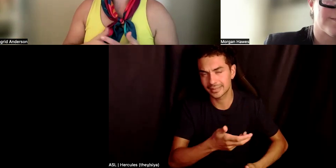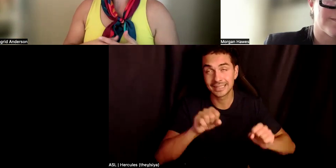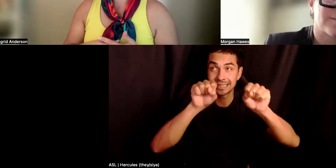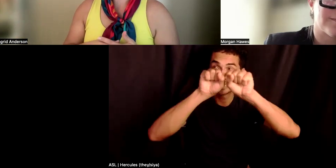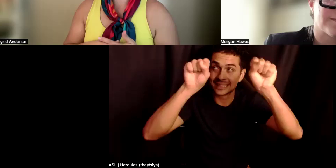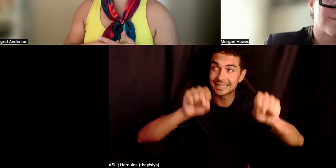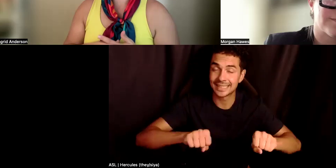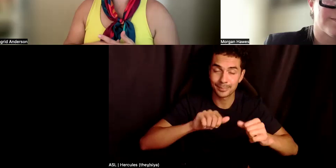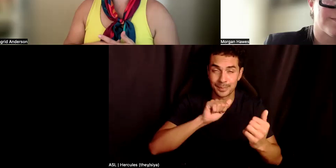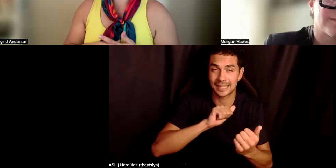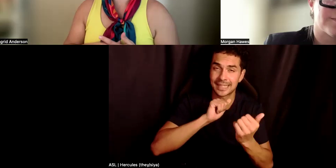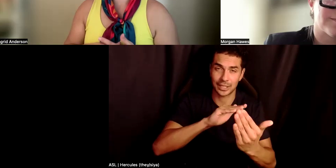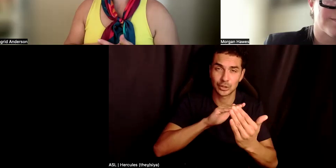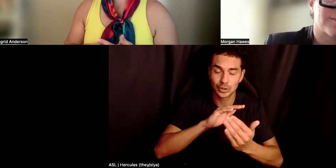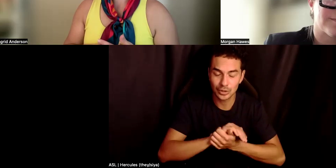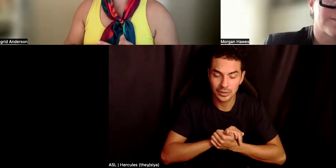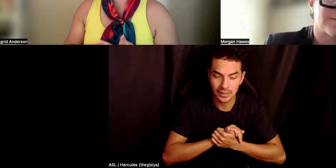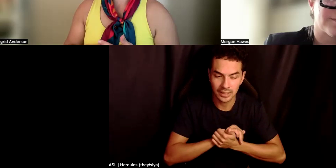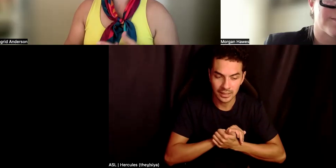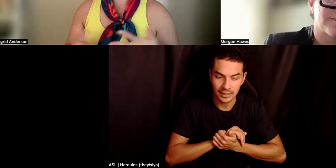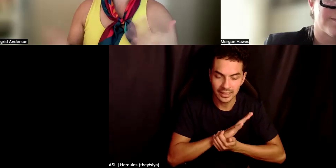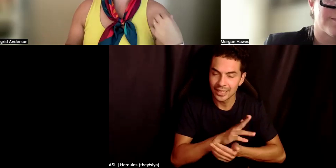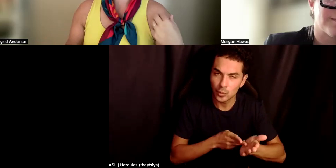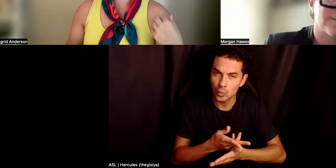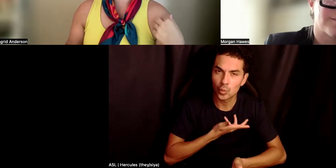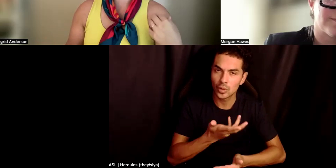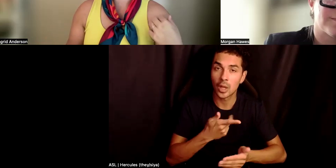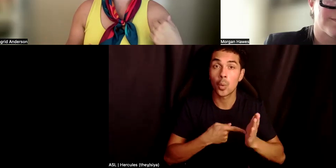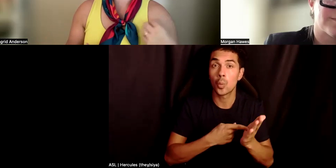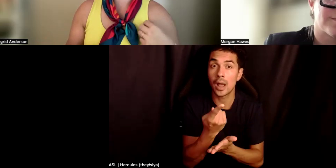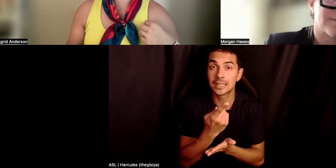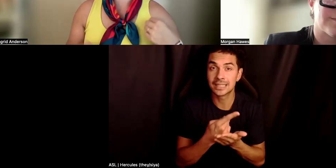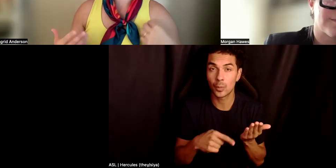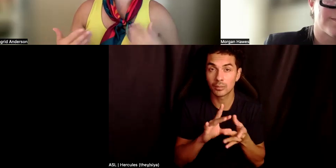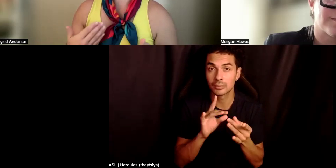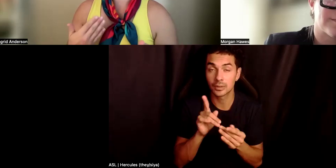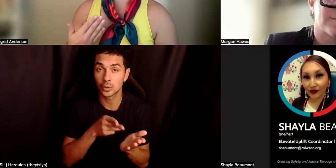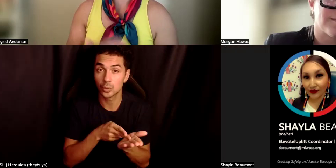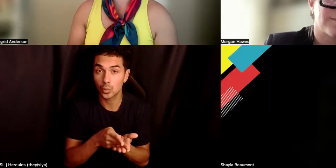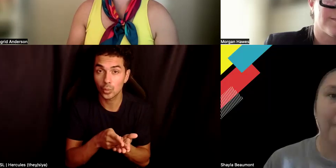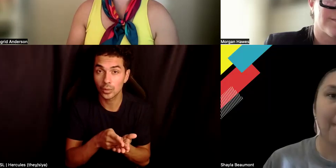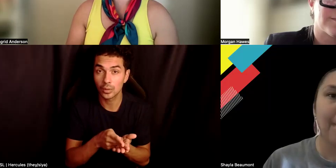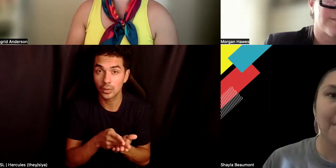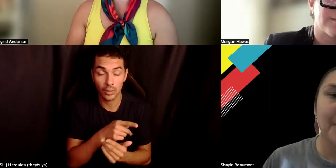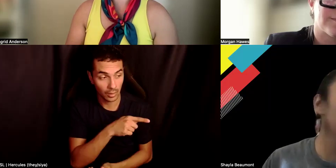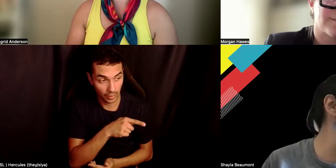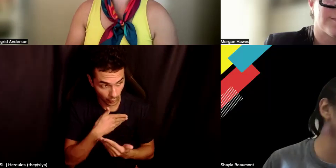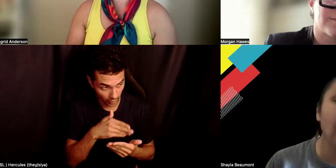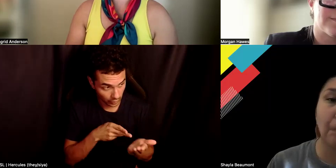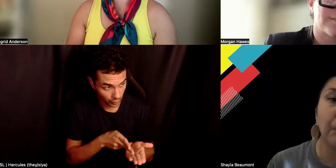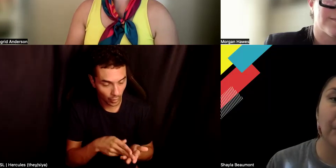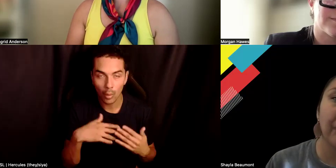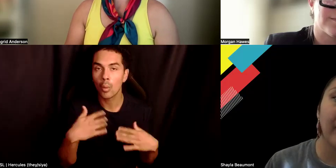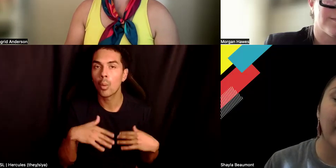with. Um, because really once somebody is willing to tell you the truth, that is like, that is such a powerful starting point.